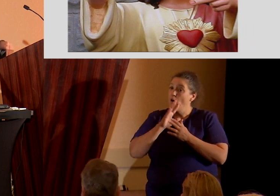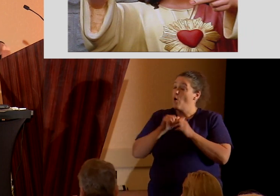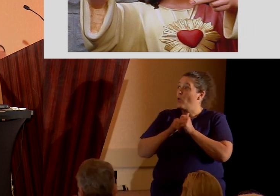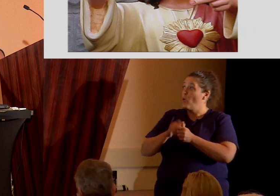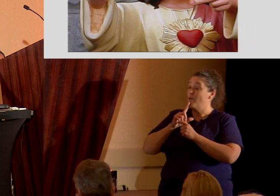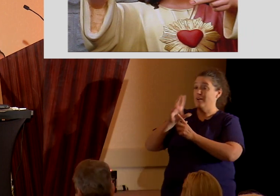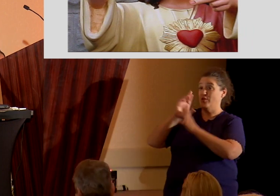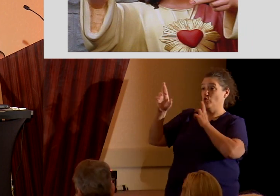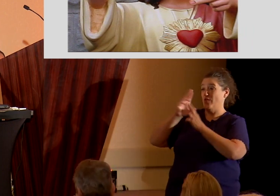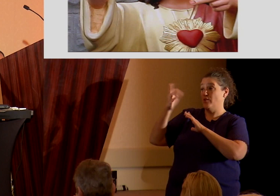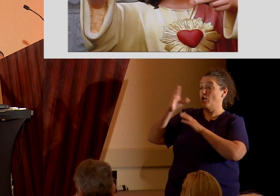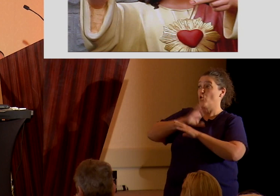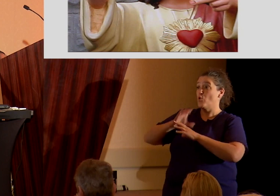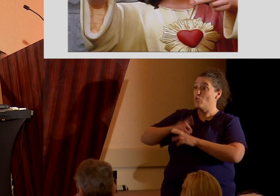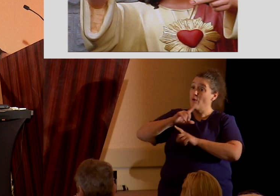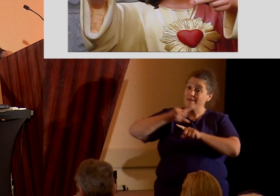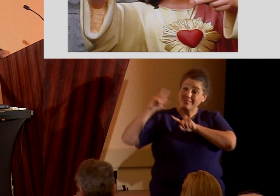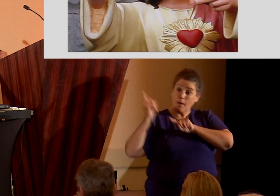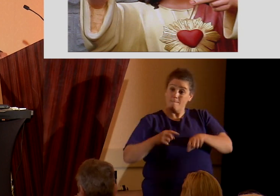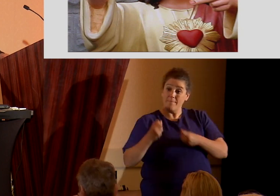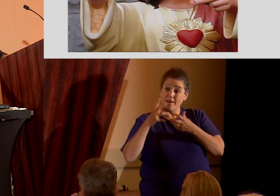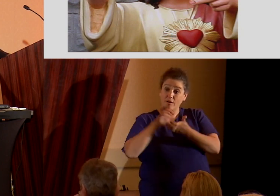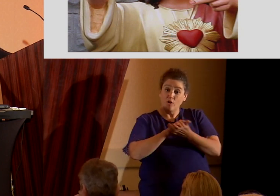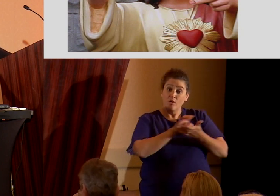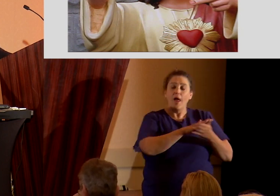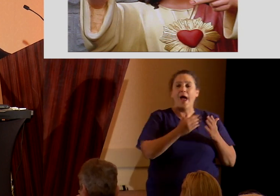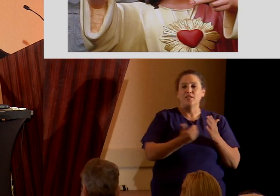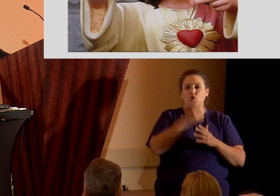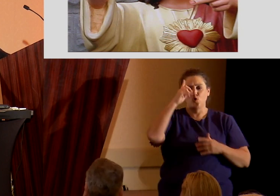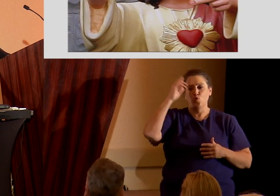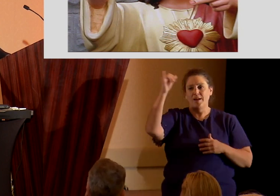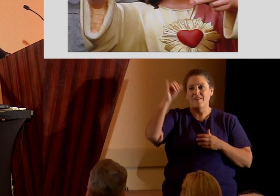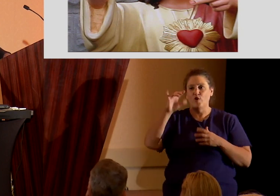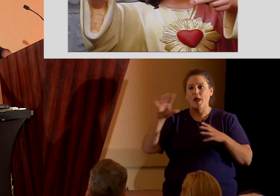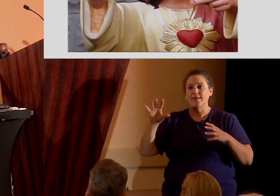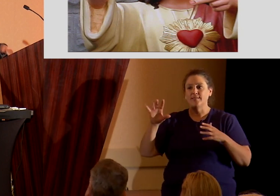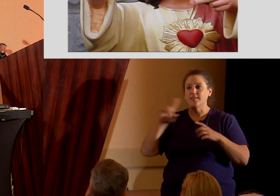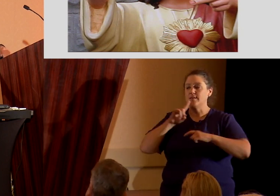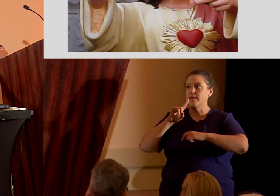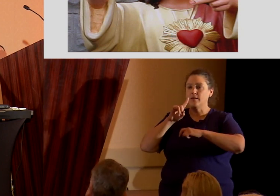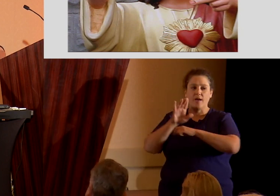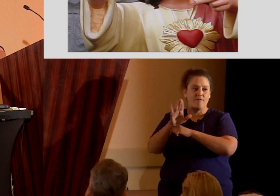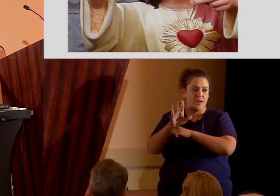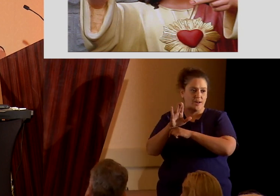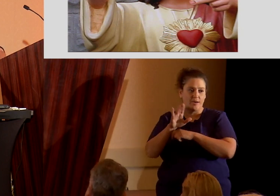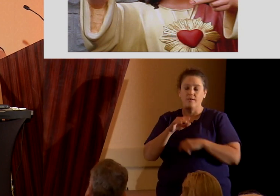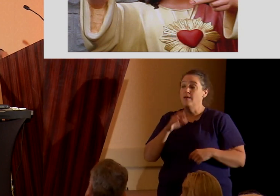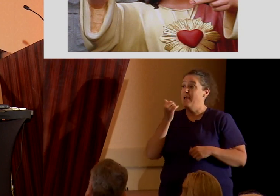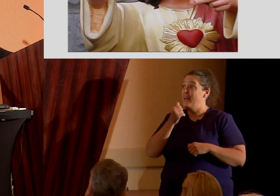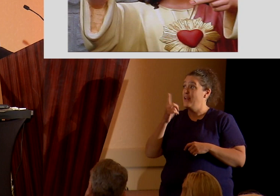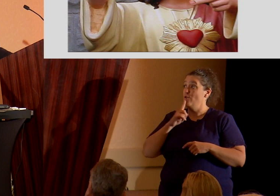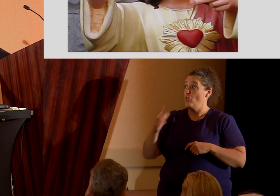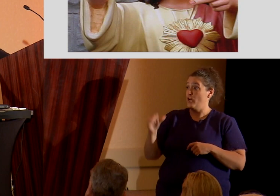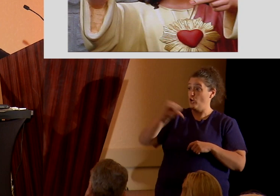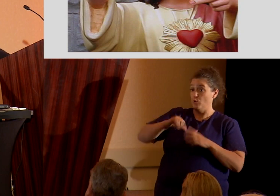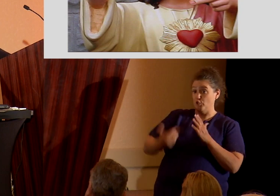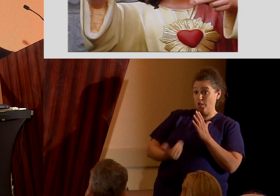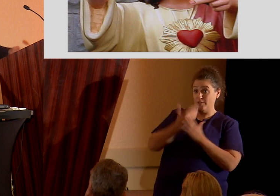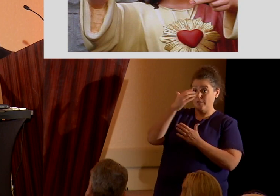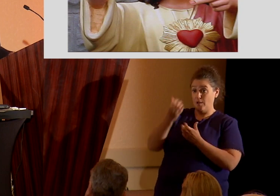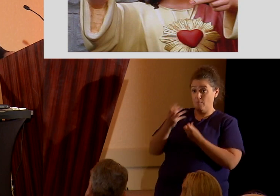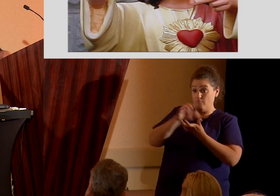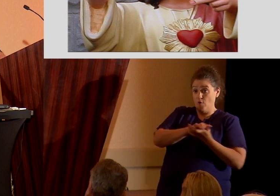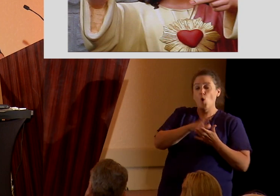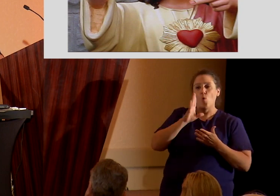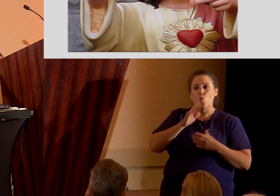commanded the practice of polygamy as a new and everlasting covenant, and declared that anyone who rejects the new practice will suffer damnation